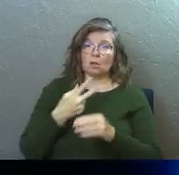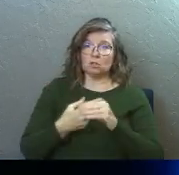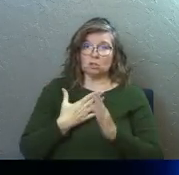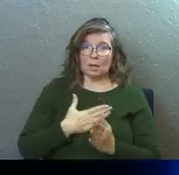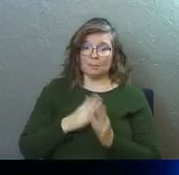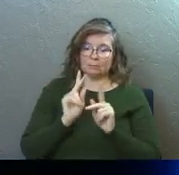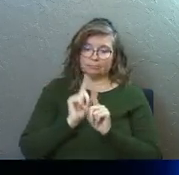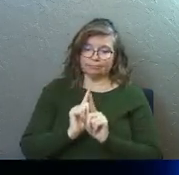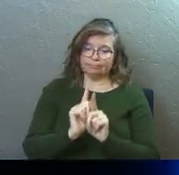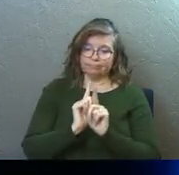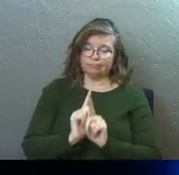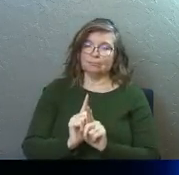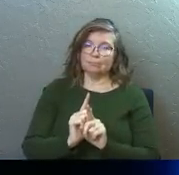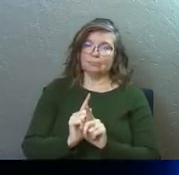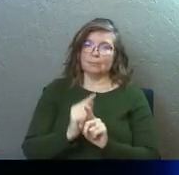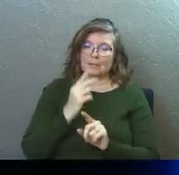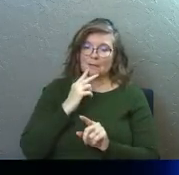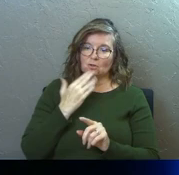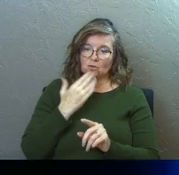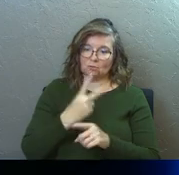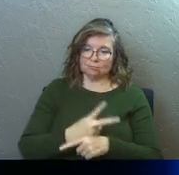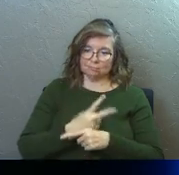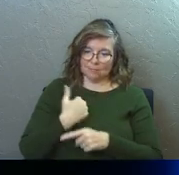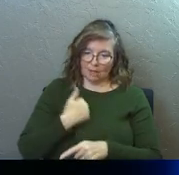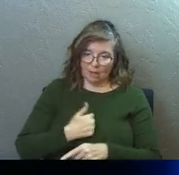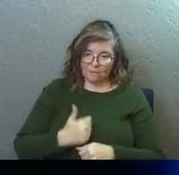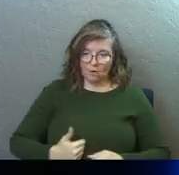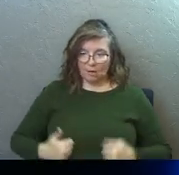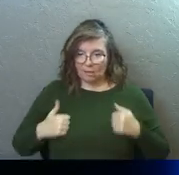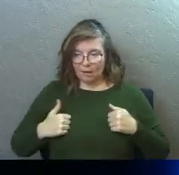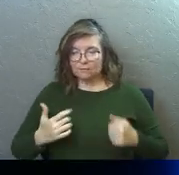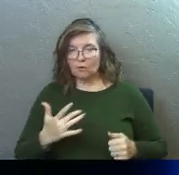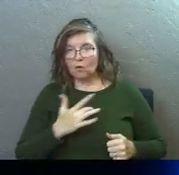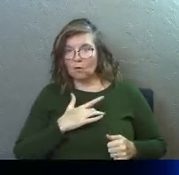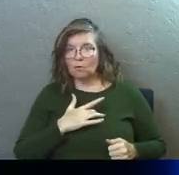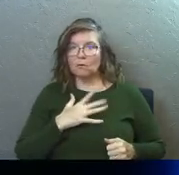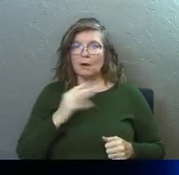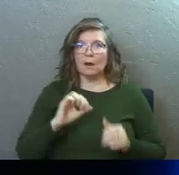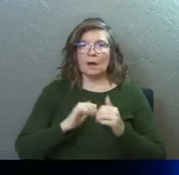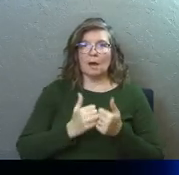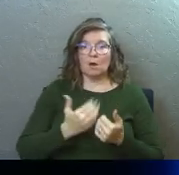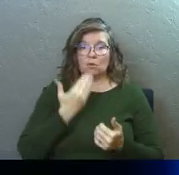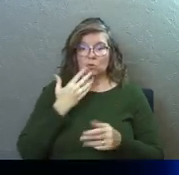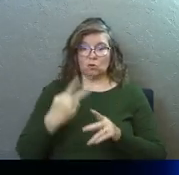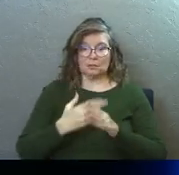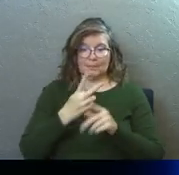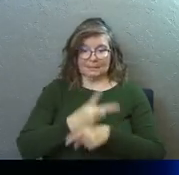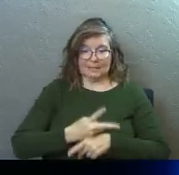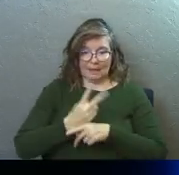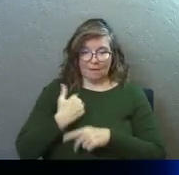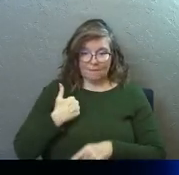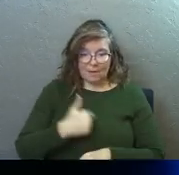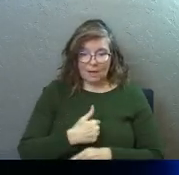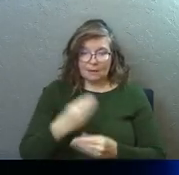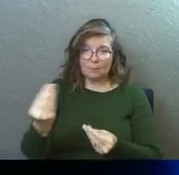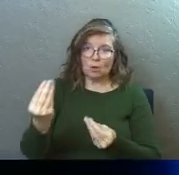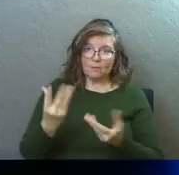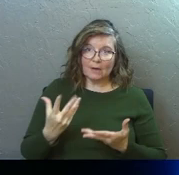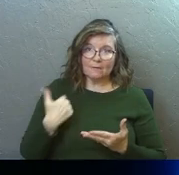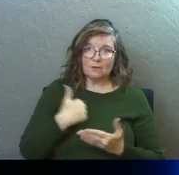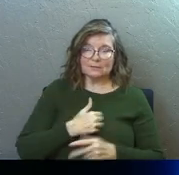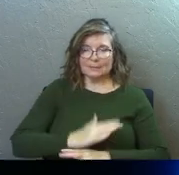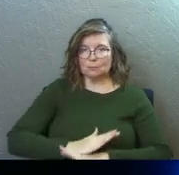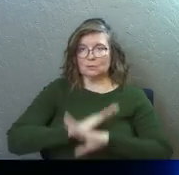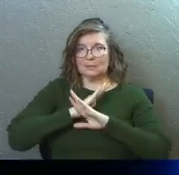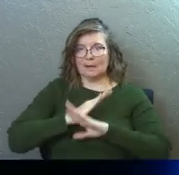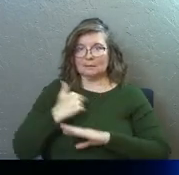God is the good shepherd. Jesus is the good shepherd of us, of our lives, of our hearts, and how the good shepherd takes care of us. He provides for us.